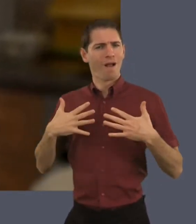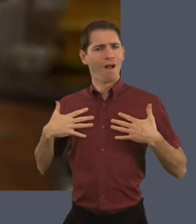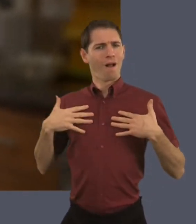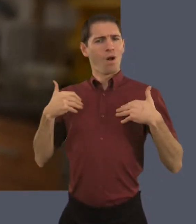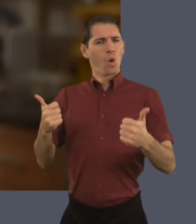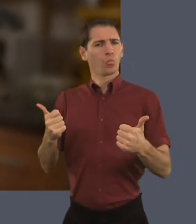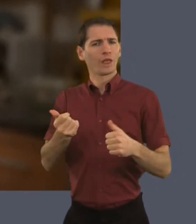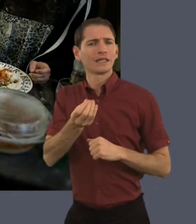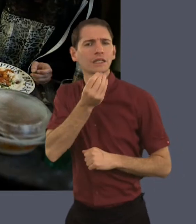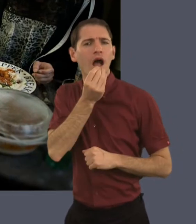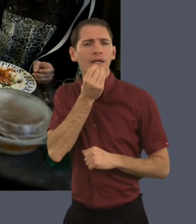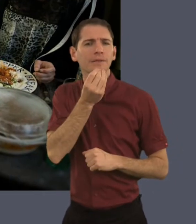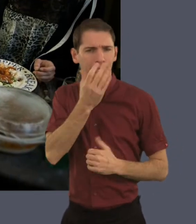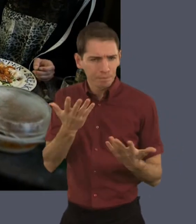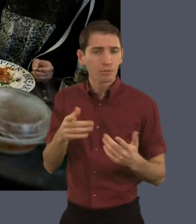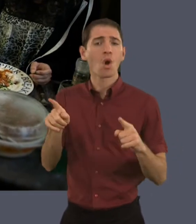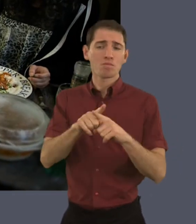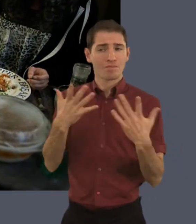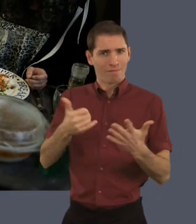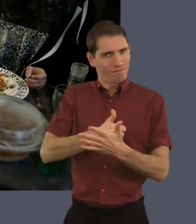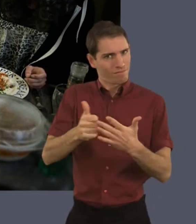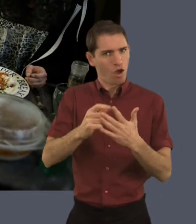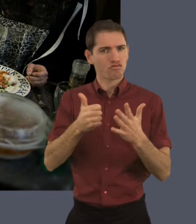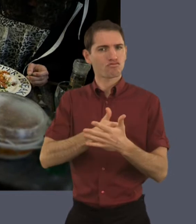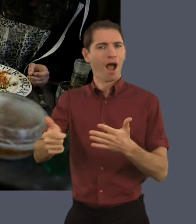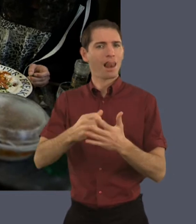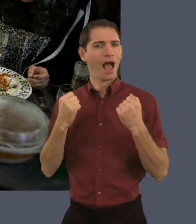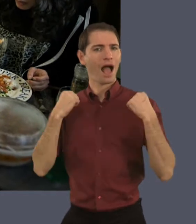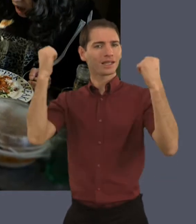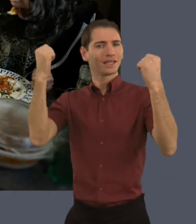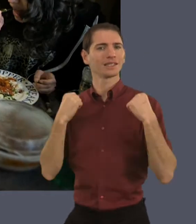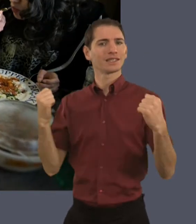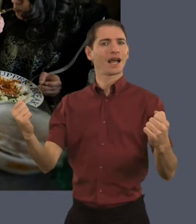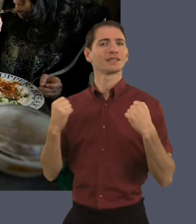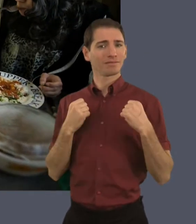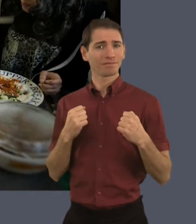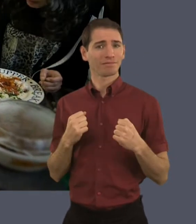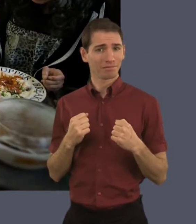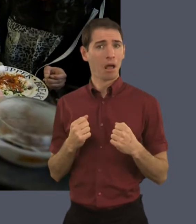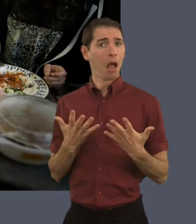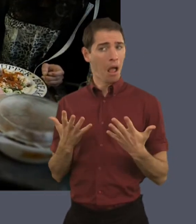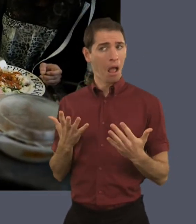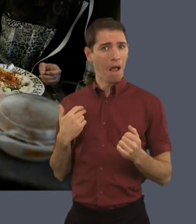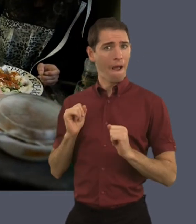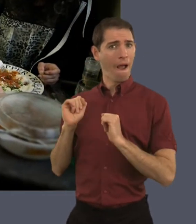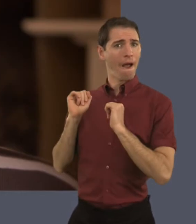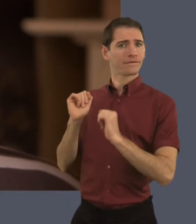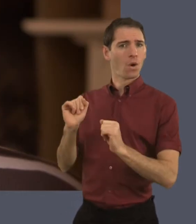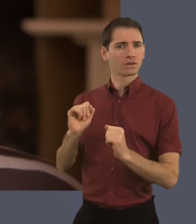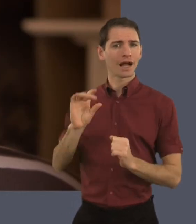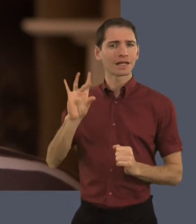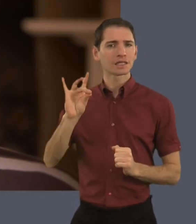diet control, going for a healthy diet, doing regular exercise and as a result,